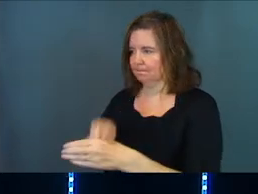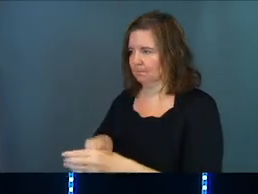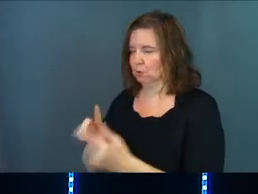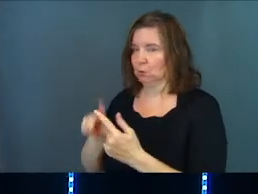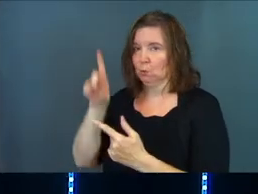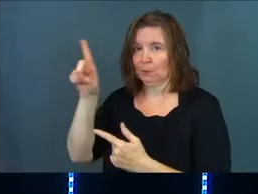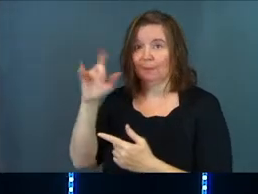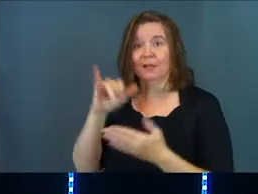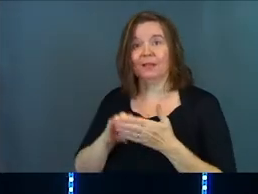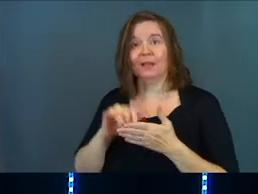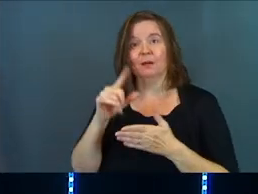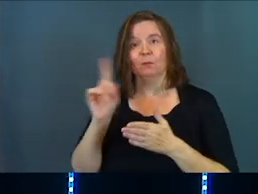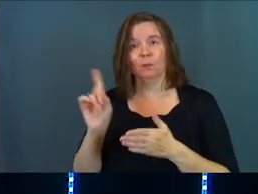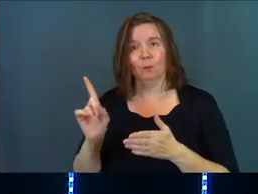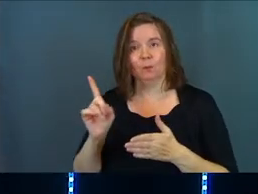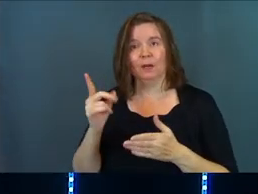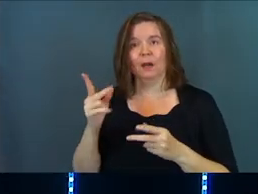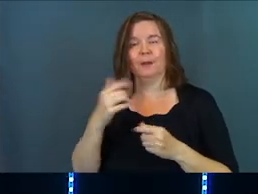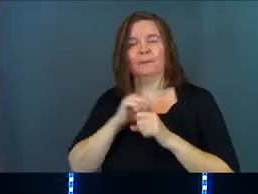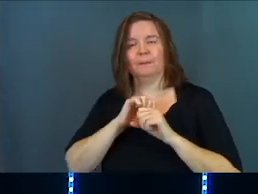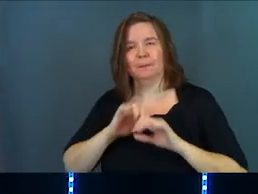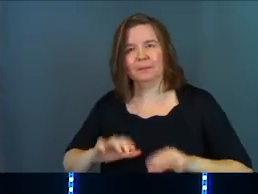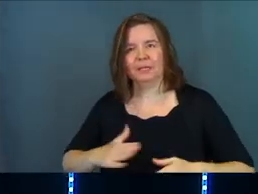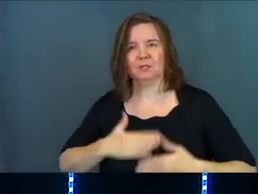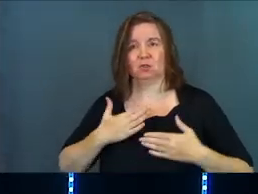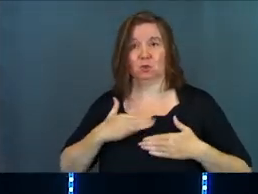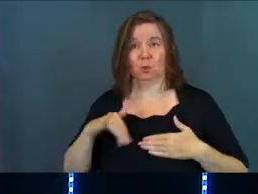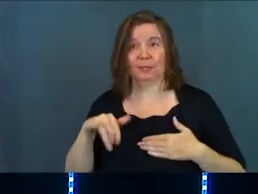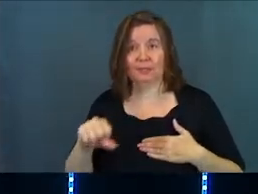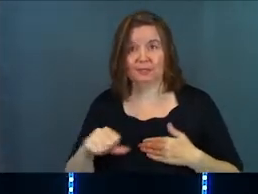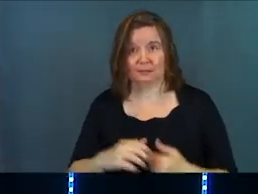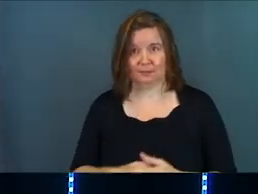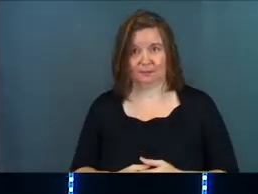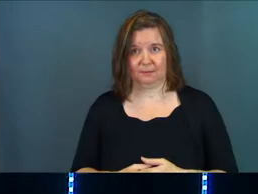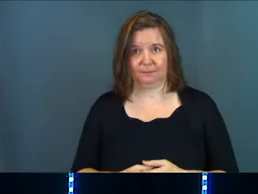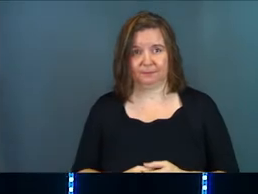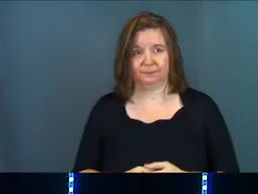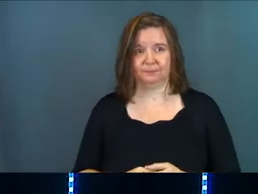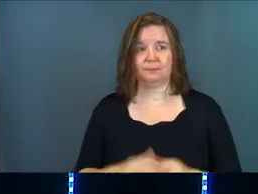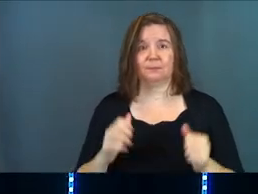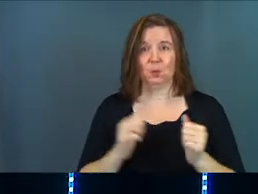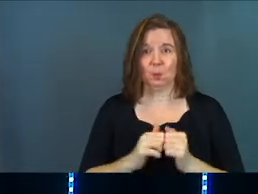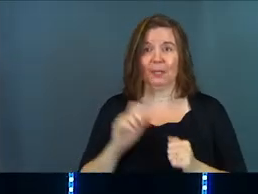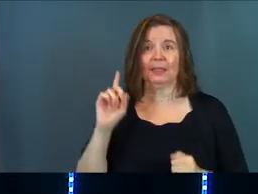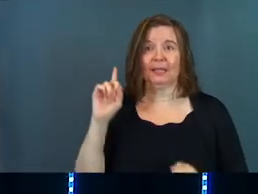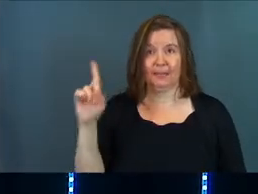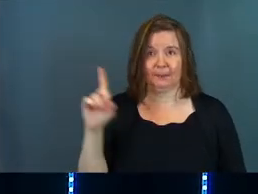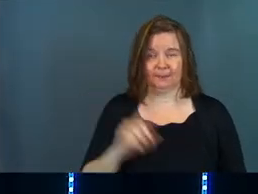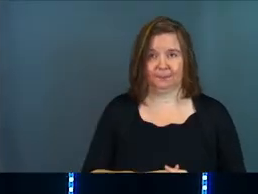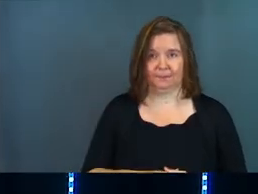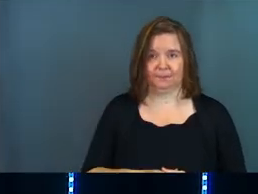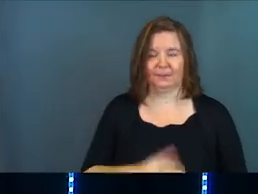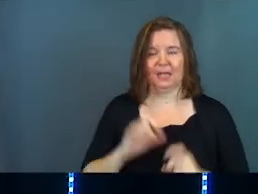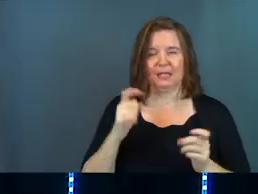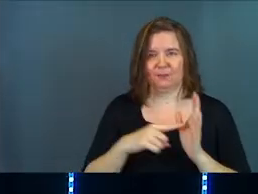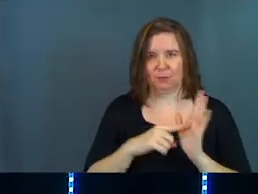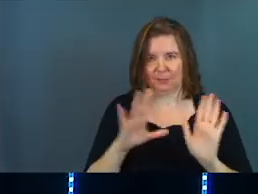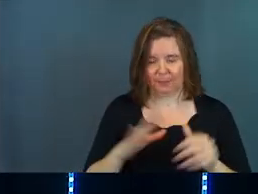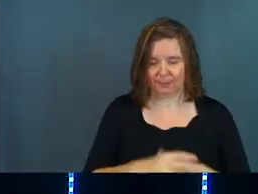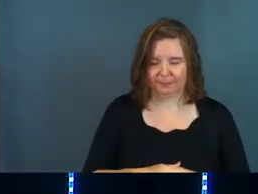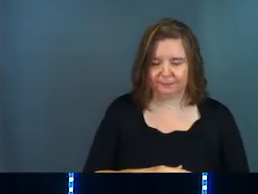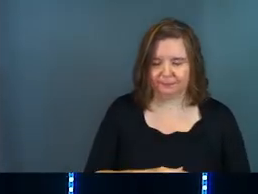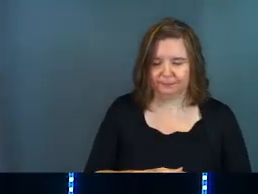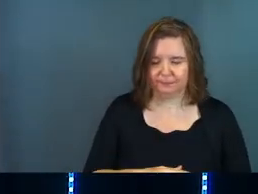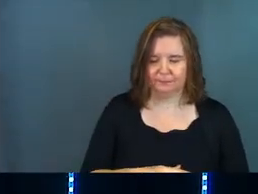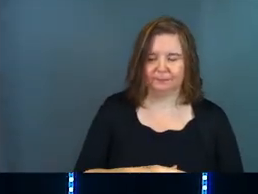him because that's where the peace and the joy is. It's with him. I'll give you an example of